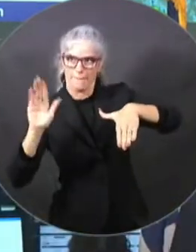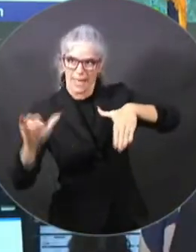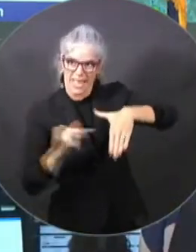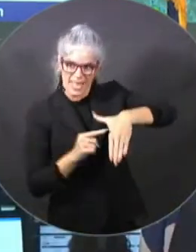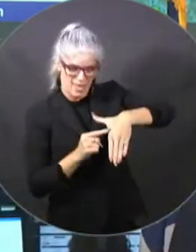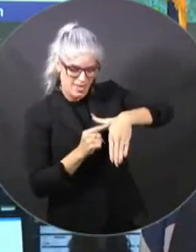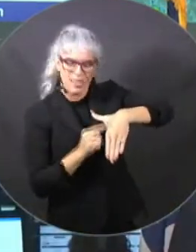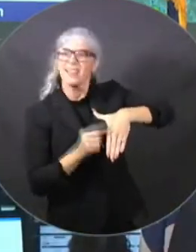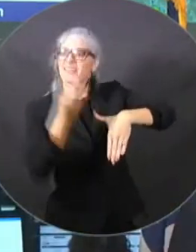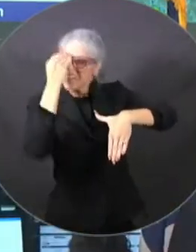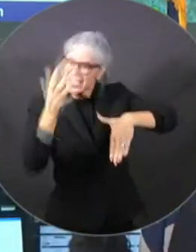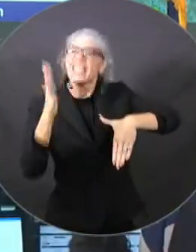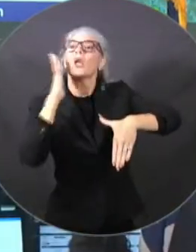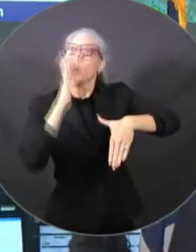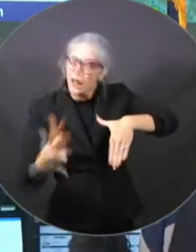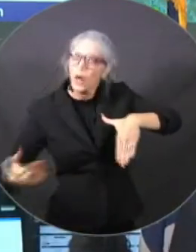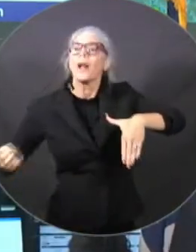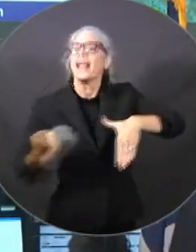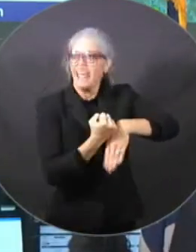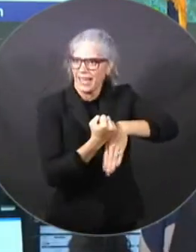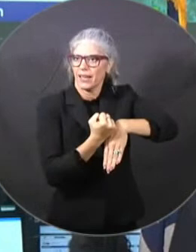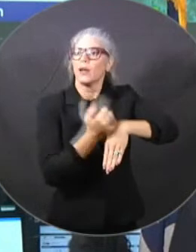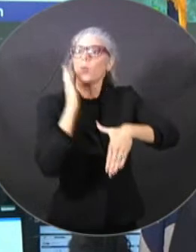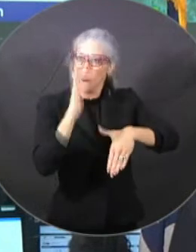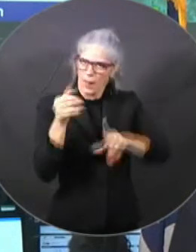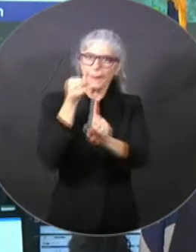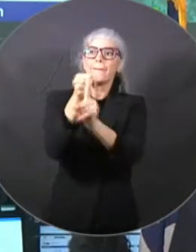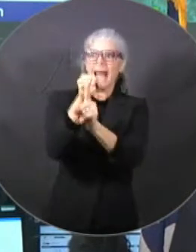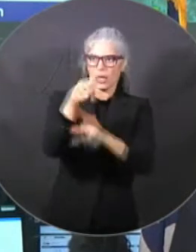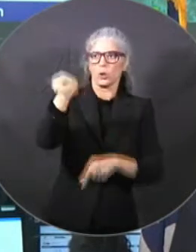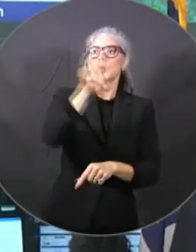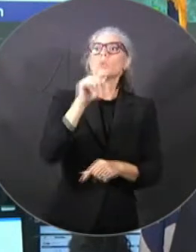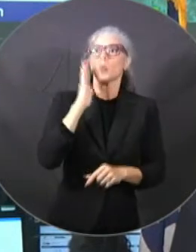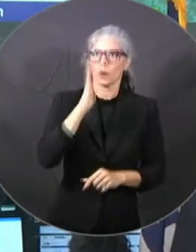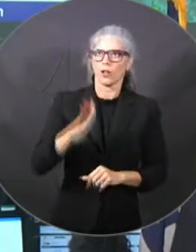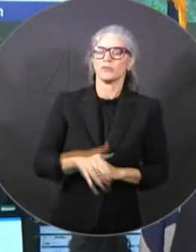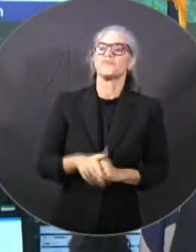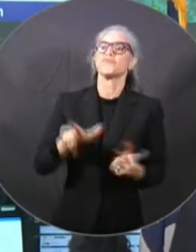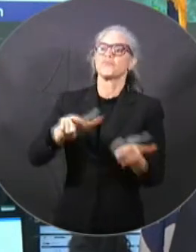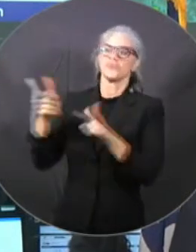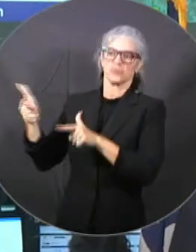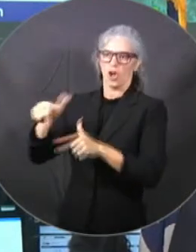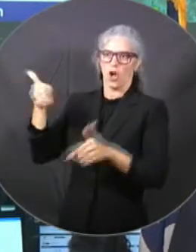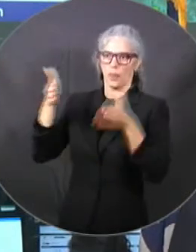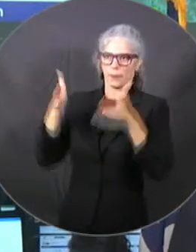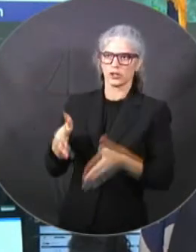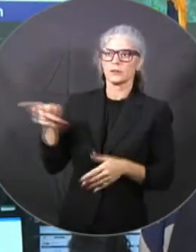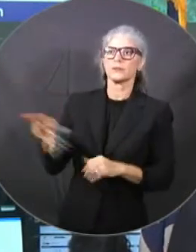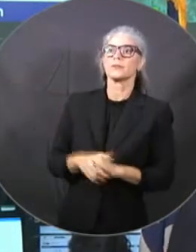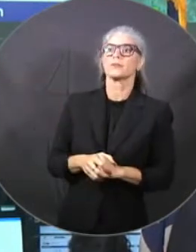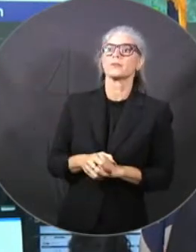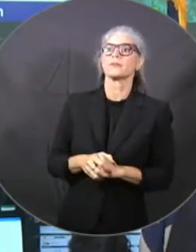First of all, I just want to also thank the governor for his leadership. He's done a tremendous job getting us through hurricanes under his tenure, and